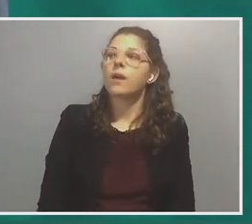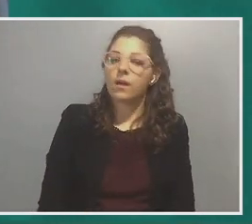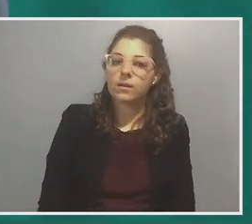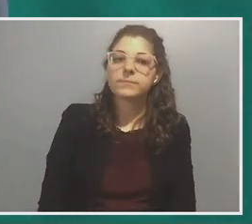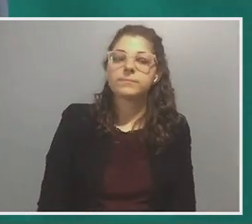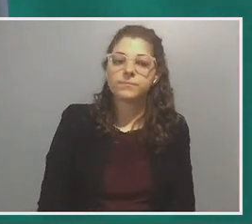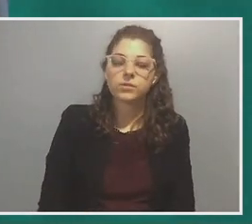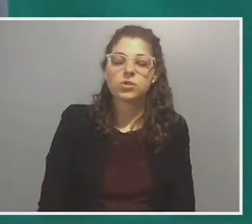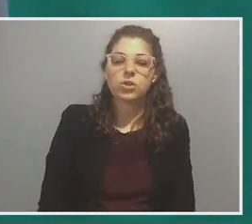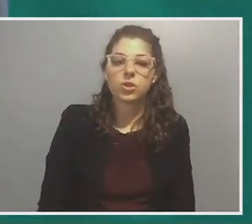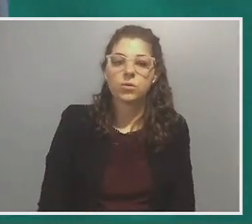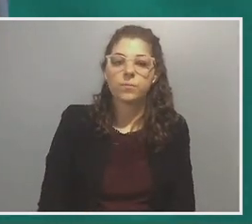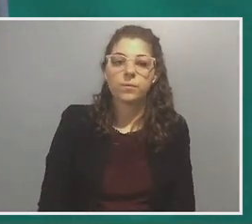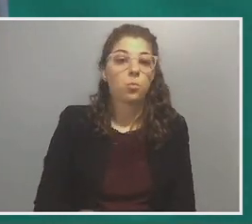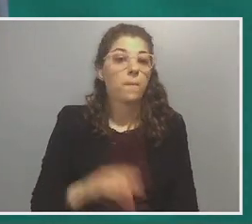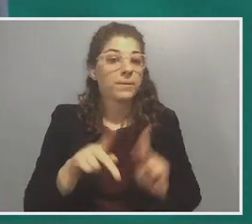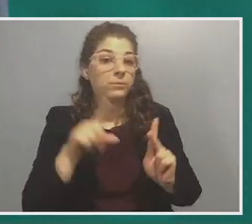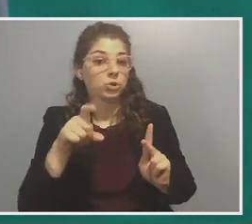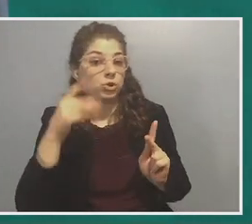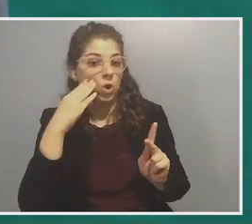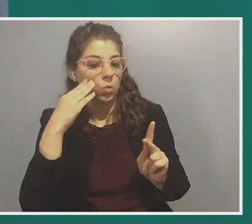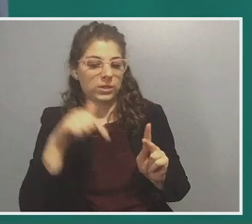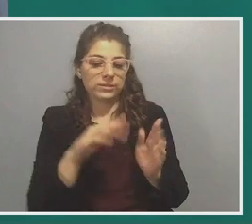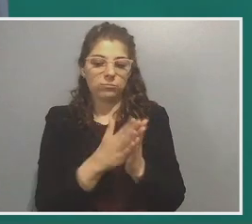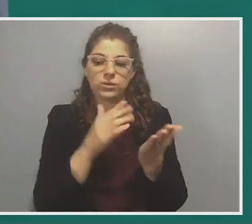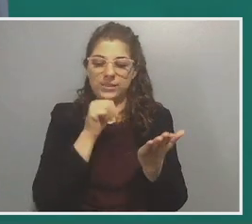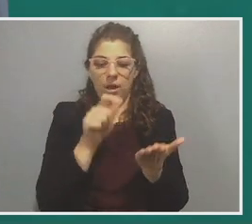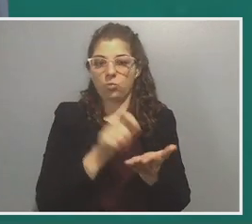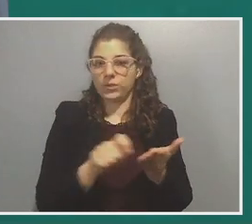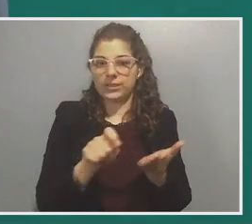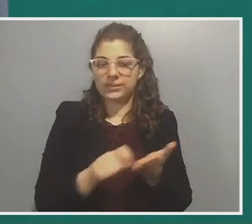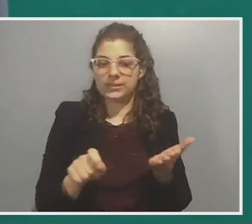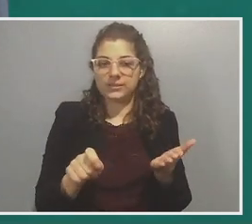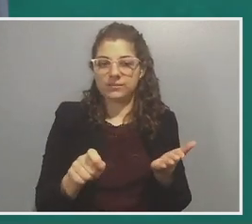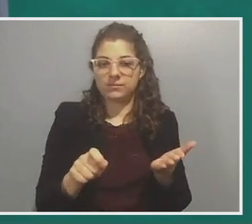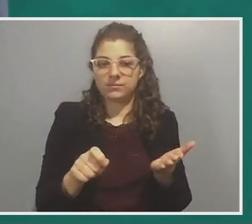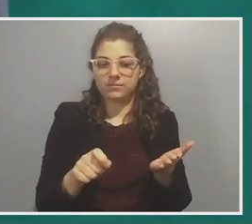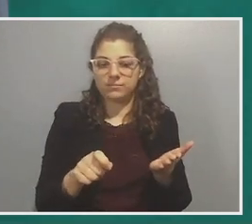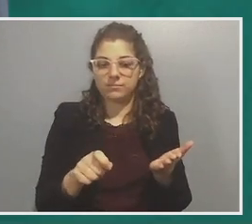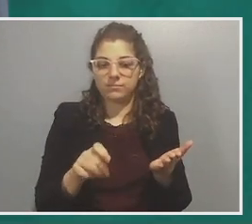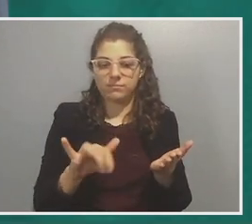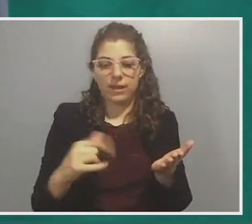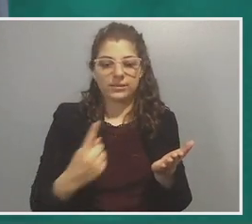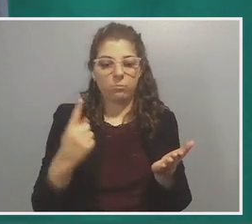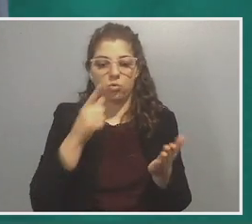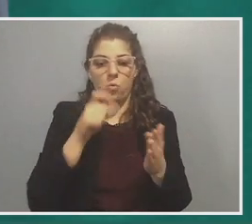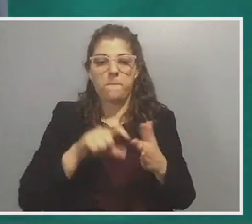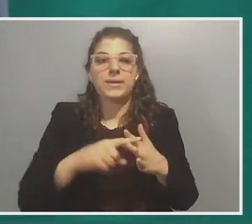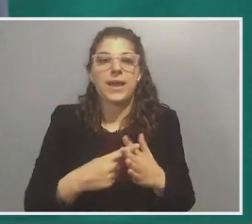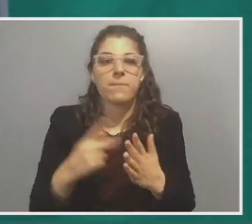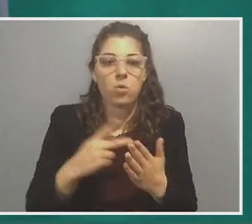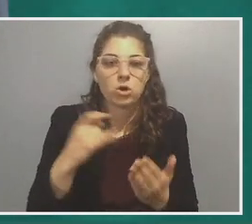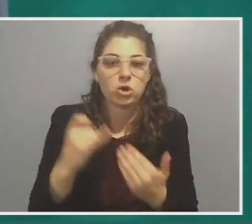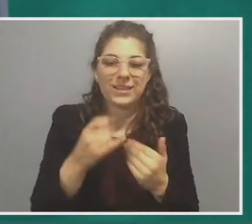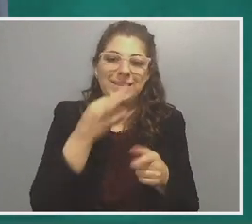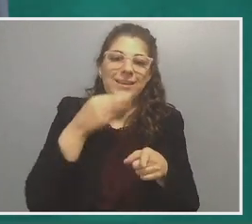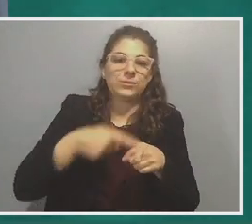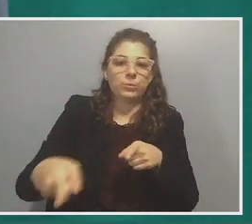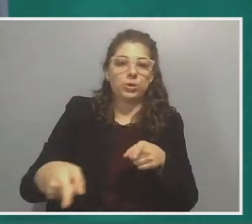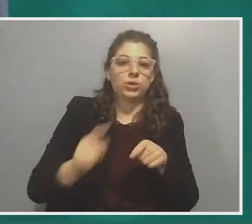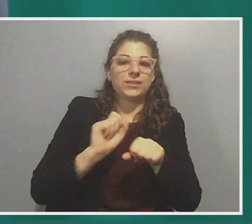what people should know is that this book is not written, um, by someone who began this project as an expert on slavery.